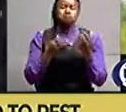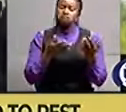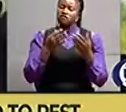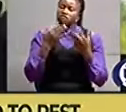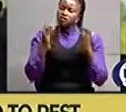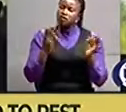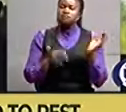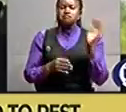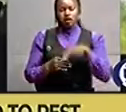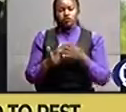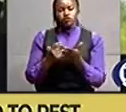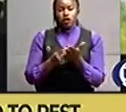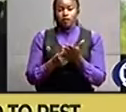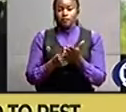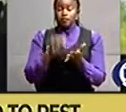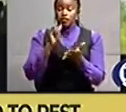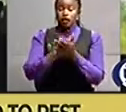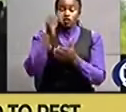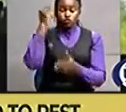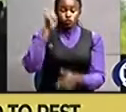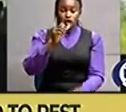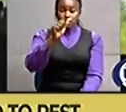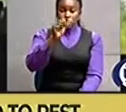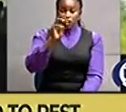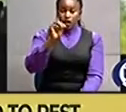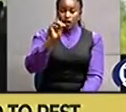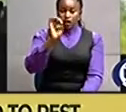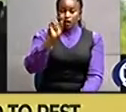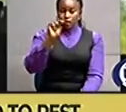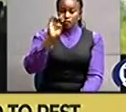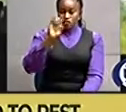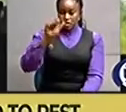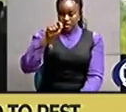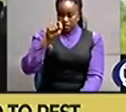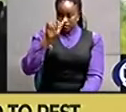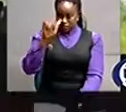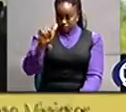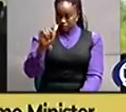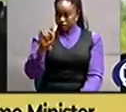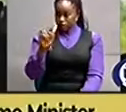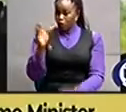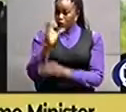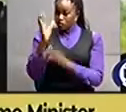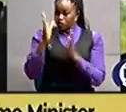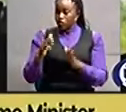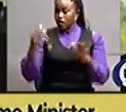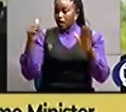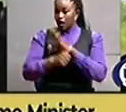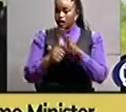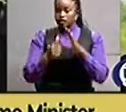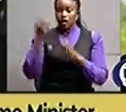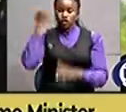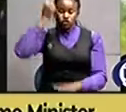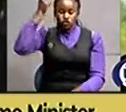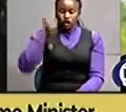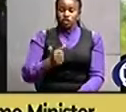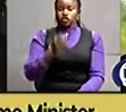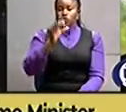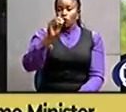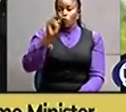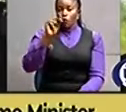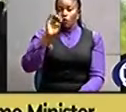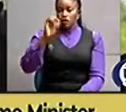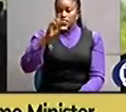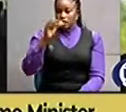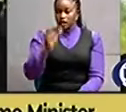amnesty commission and the german people justice onega was put in place in